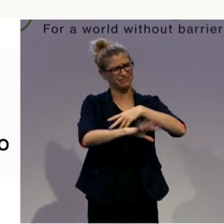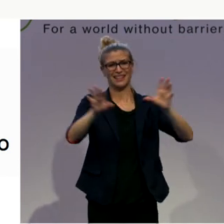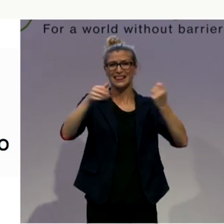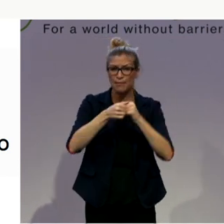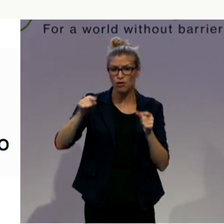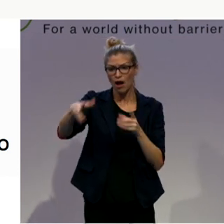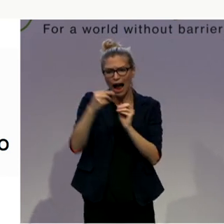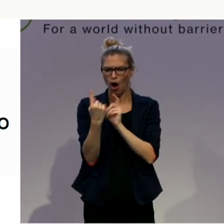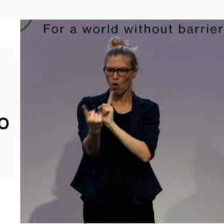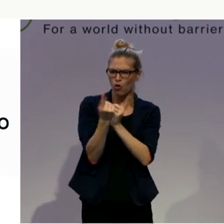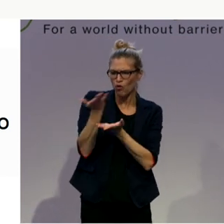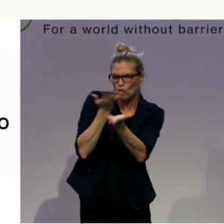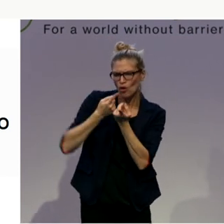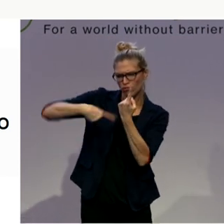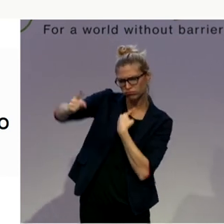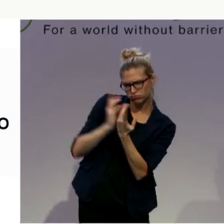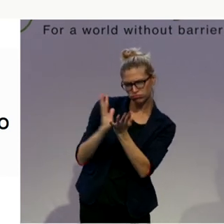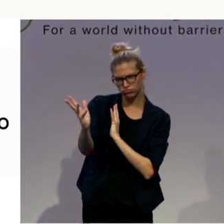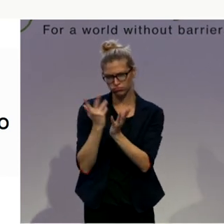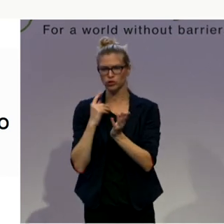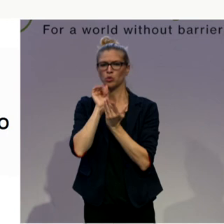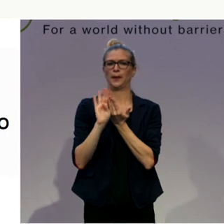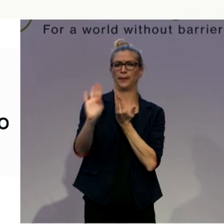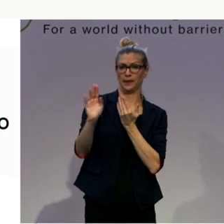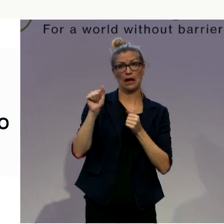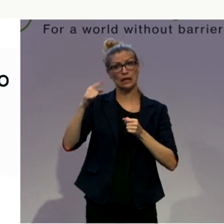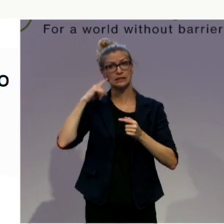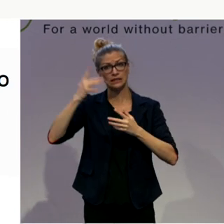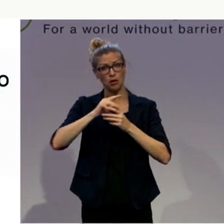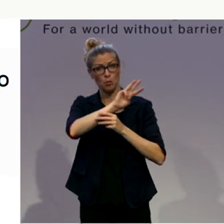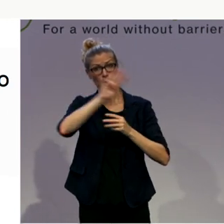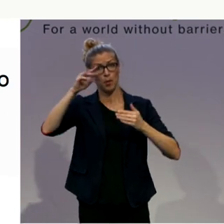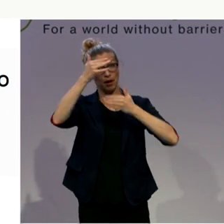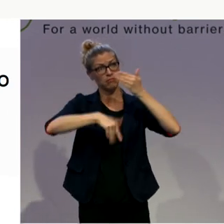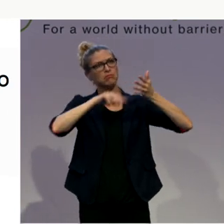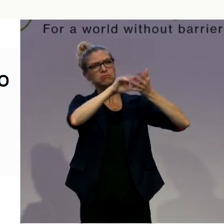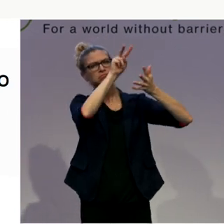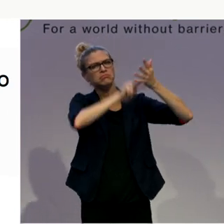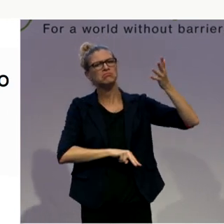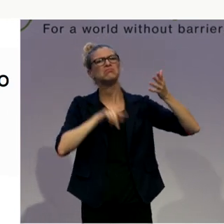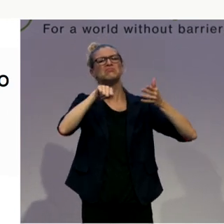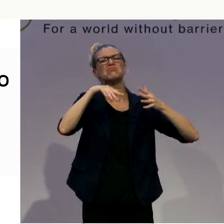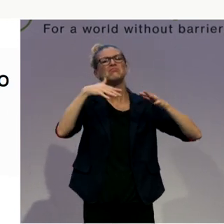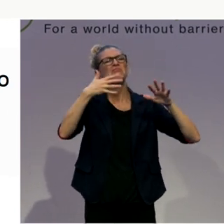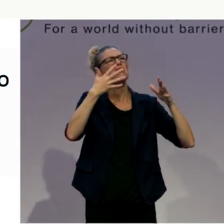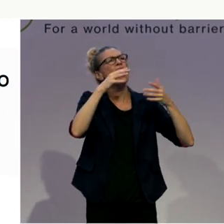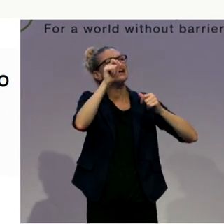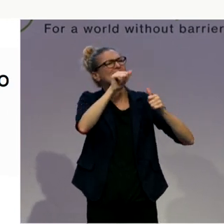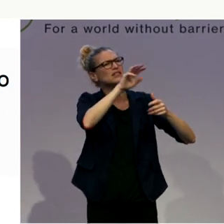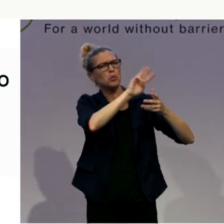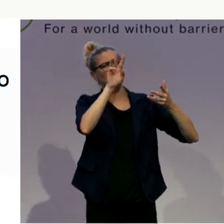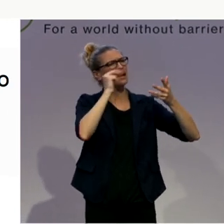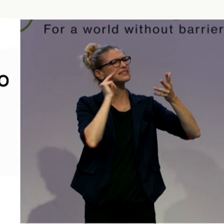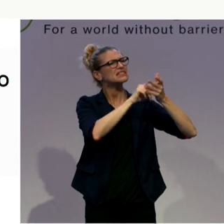has to be able to read on the home page what his member of parliaments have decided. People with